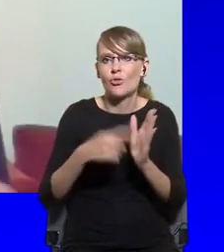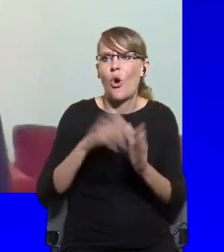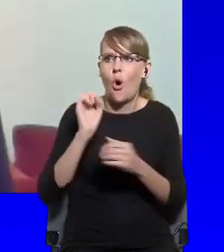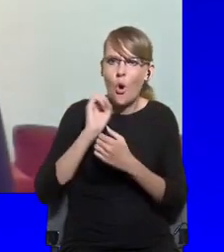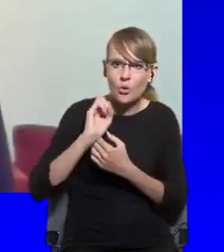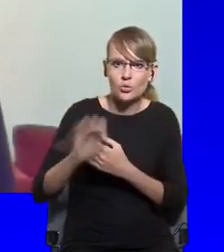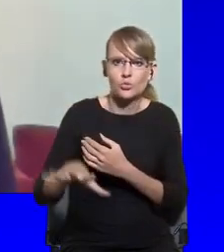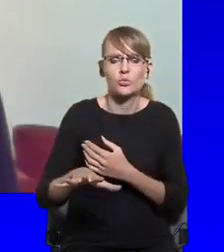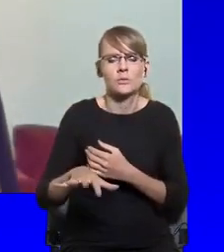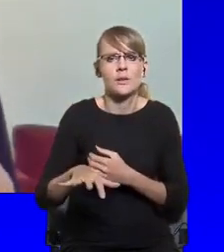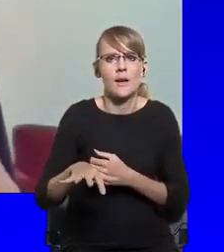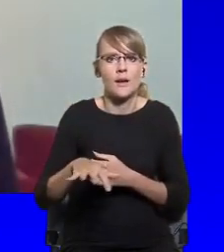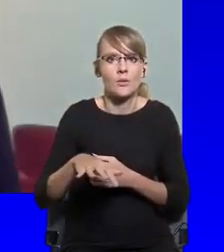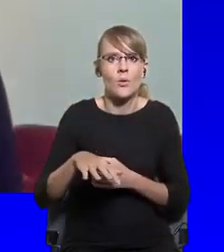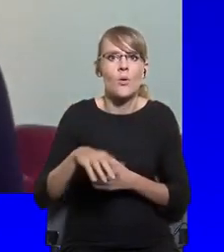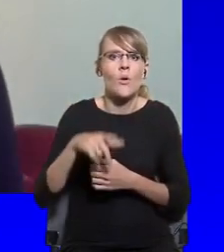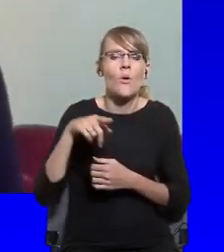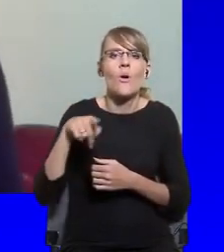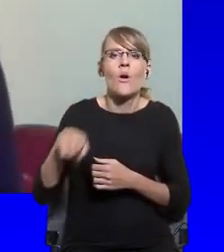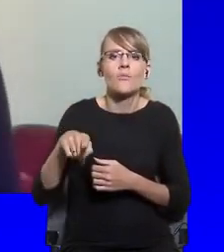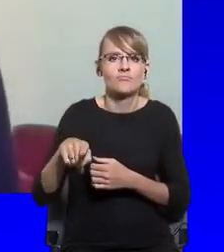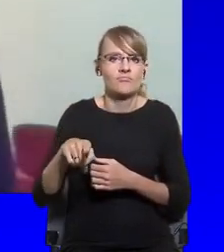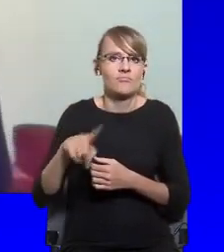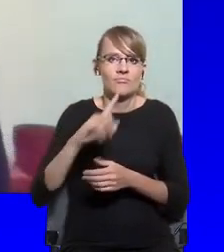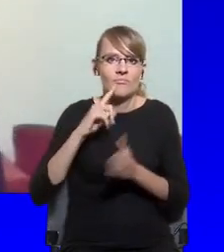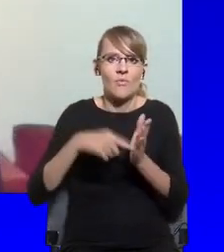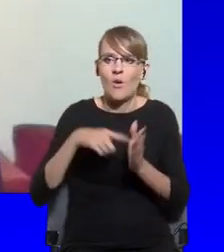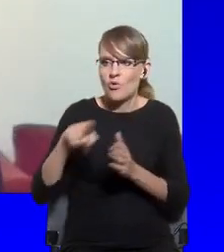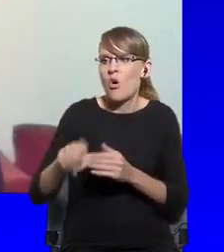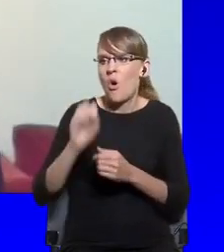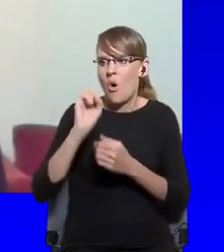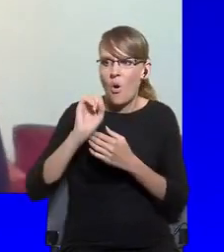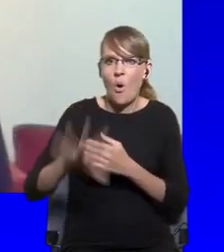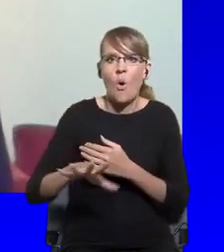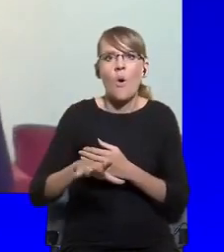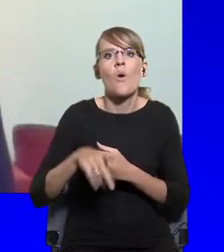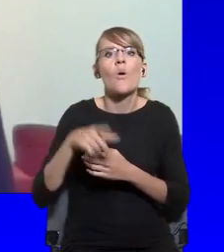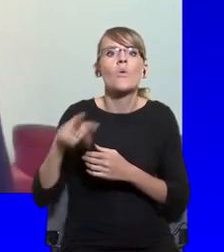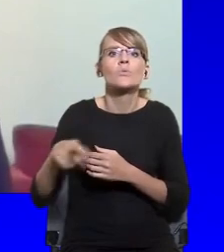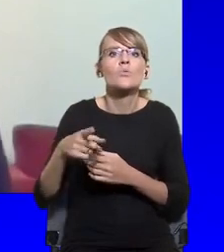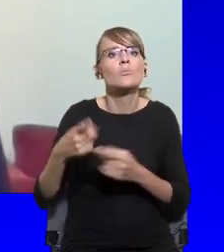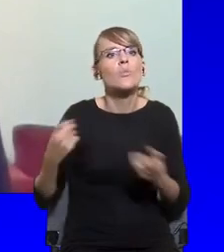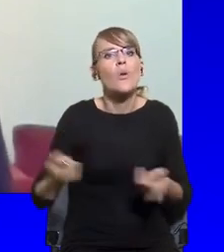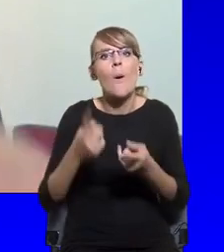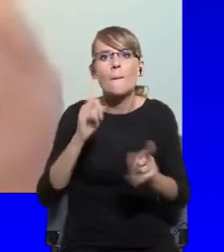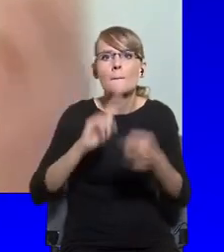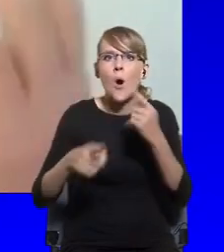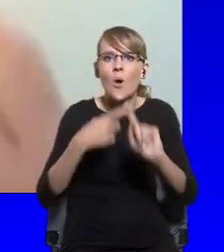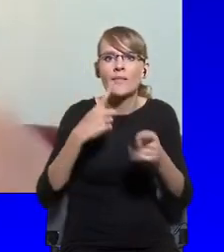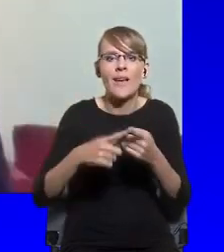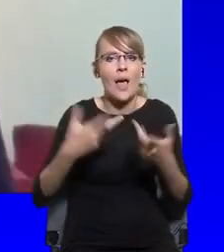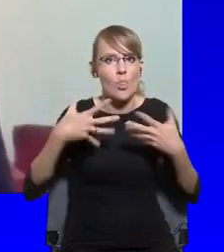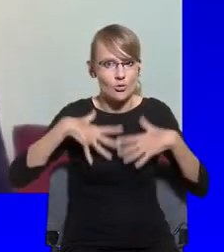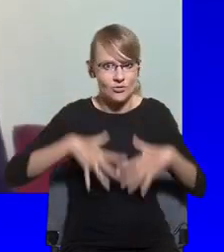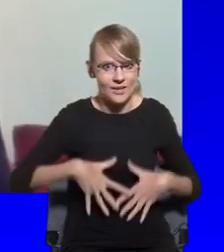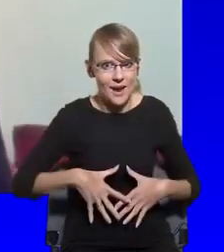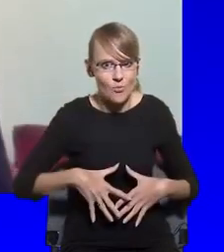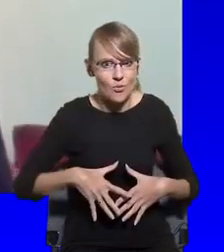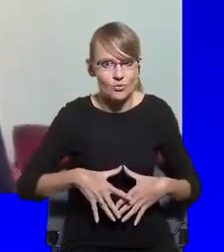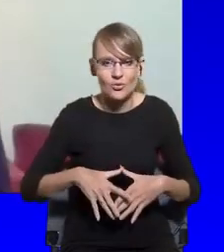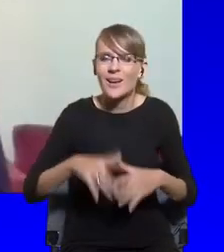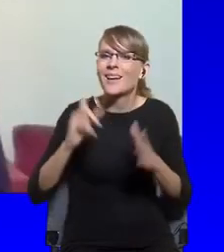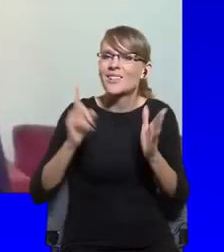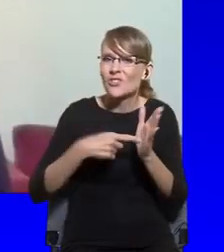advancing something called identity politics, where it's often said, oh, one of the great mistakes